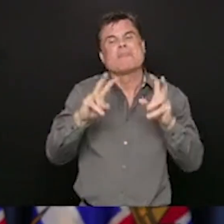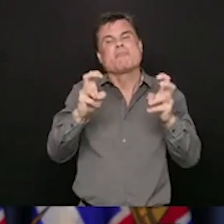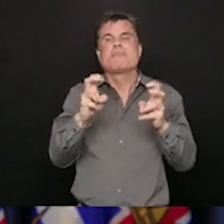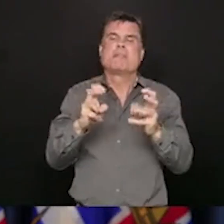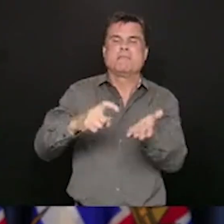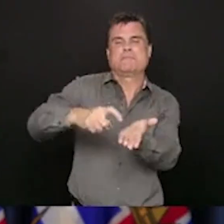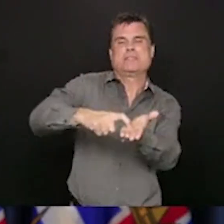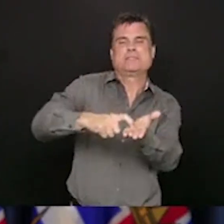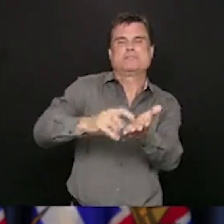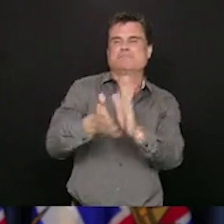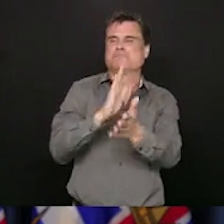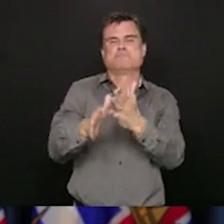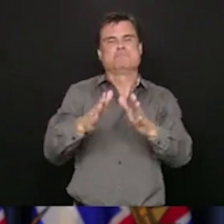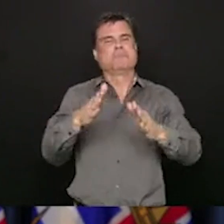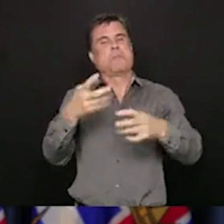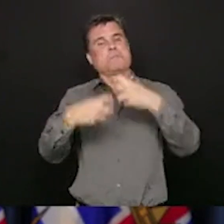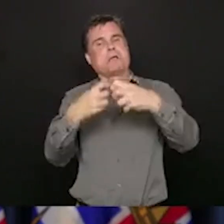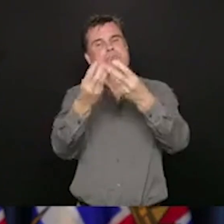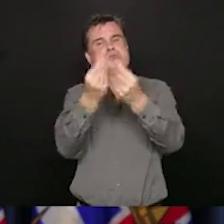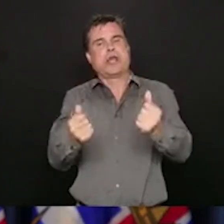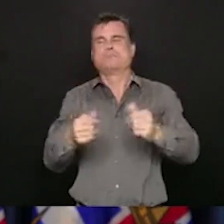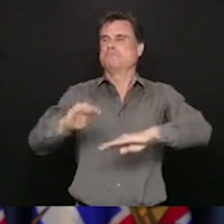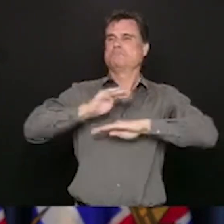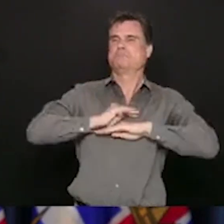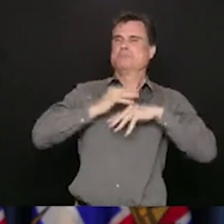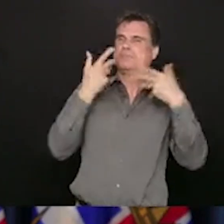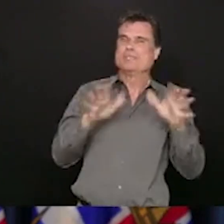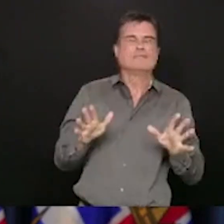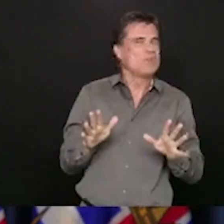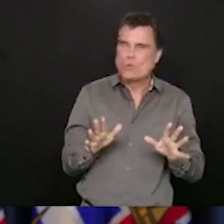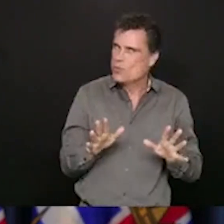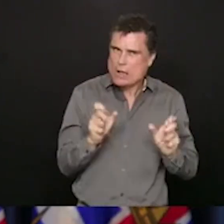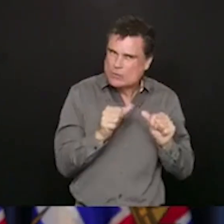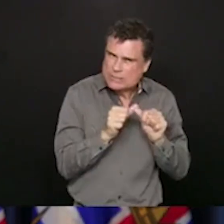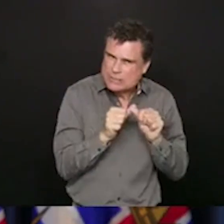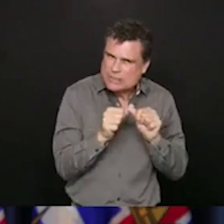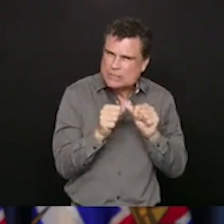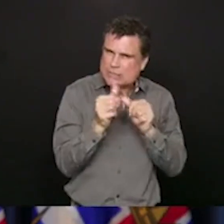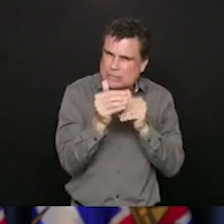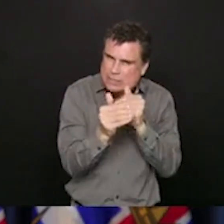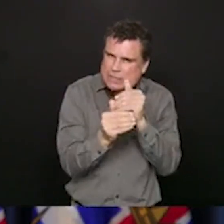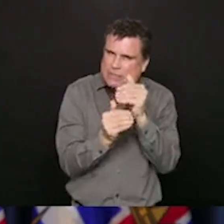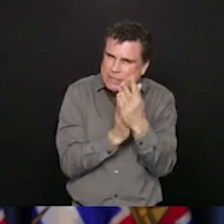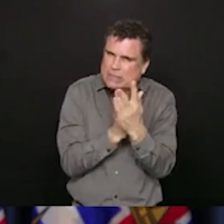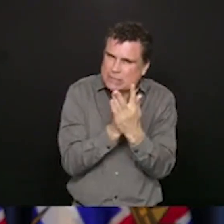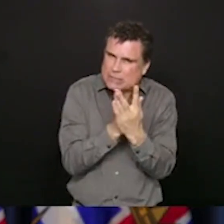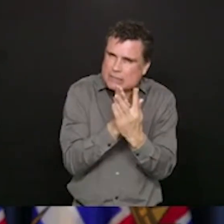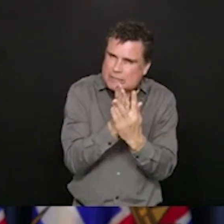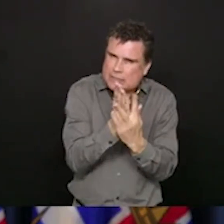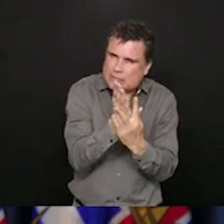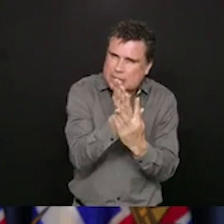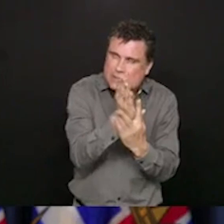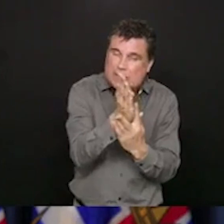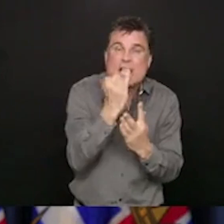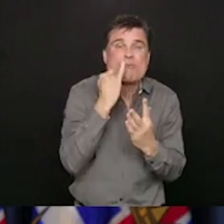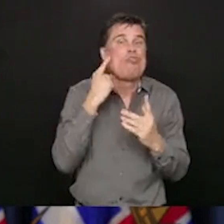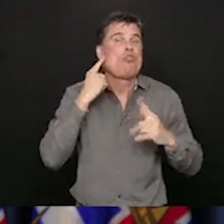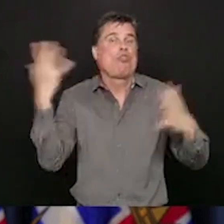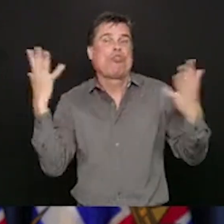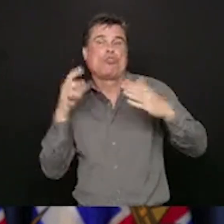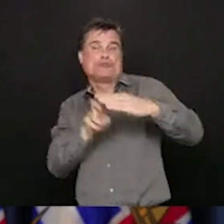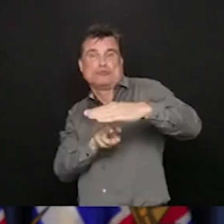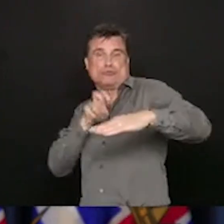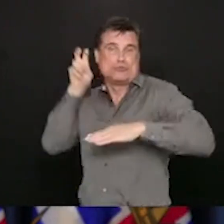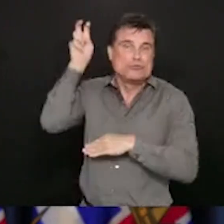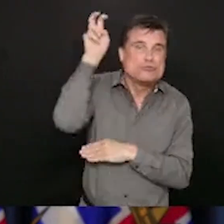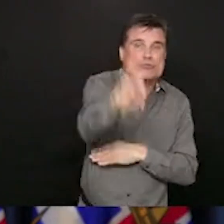to further restrictions in the fall or even sooner if we see a spike in cases. That's what's been guiding us, we do not want